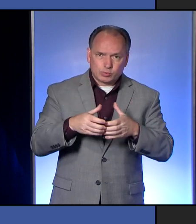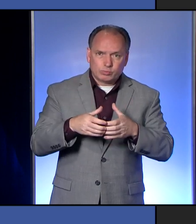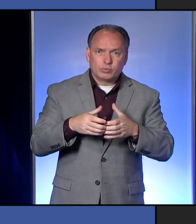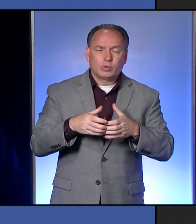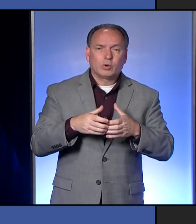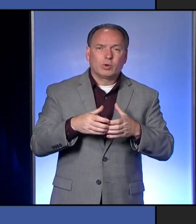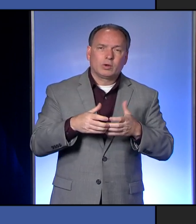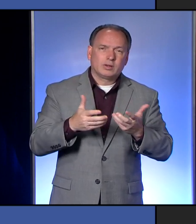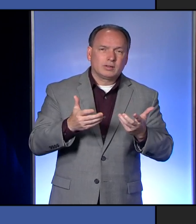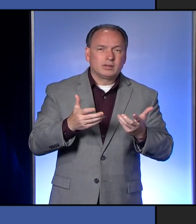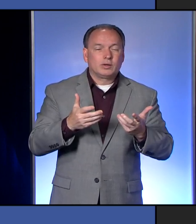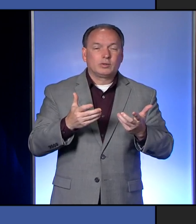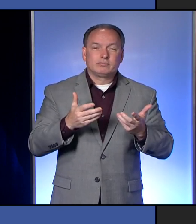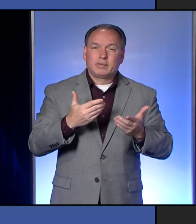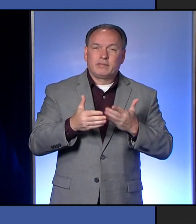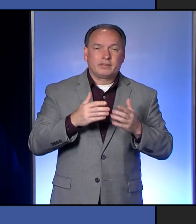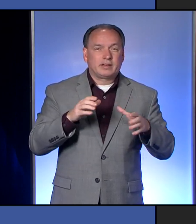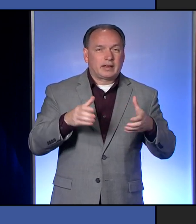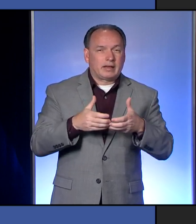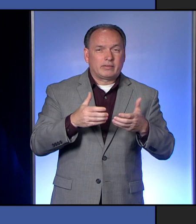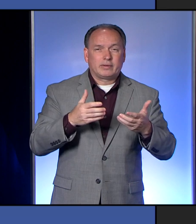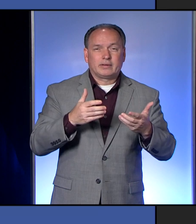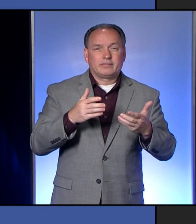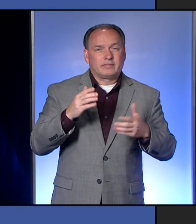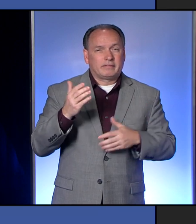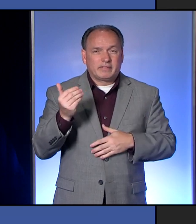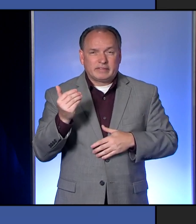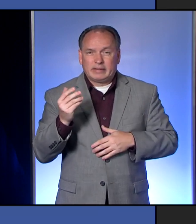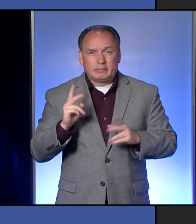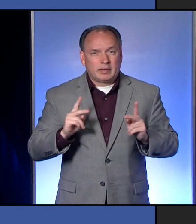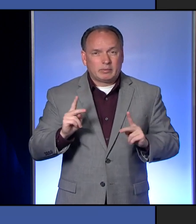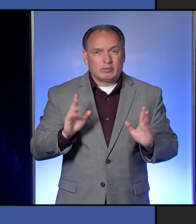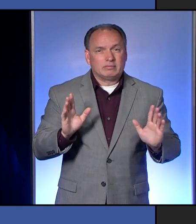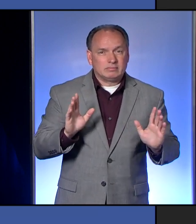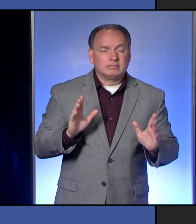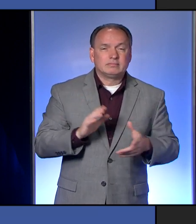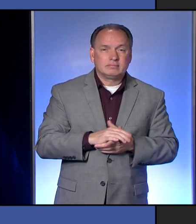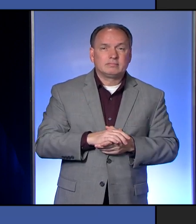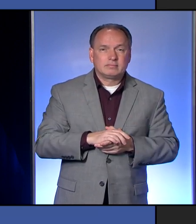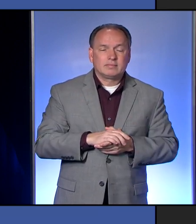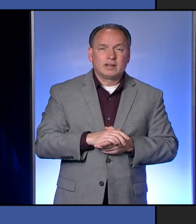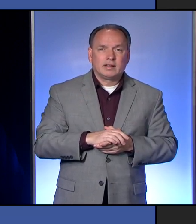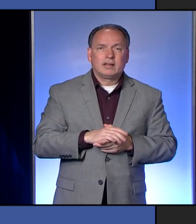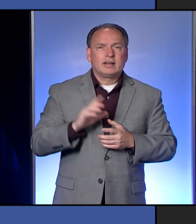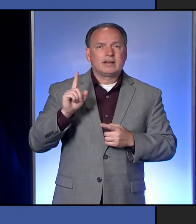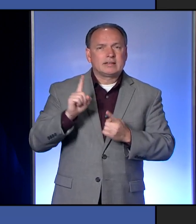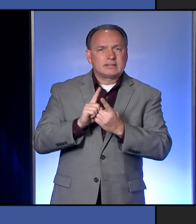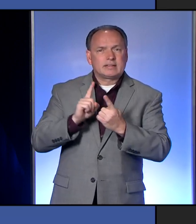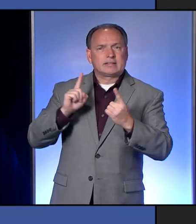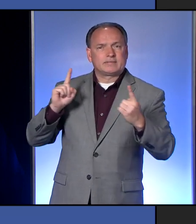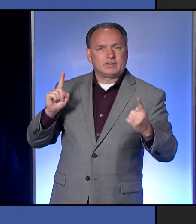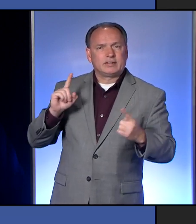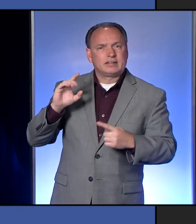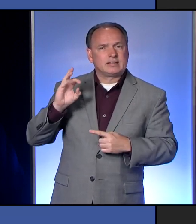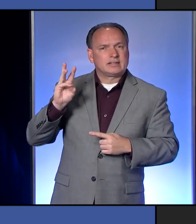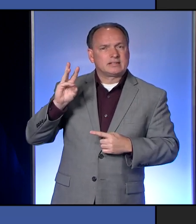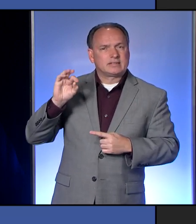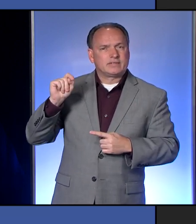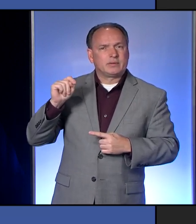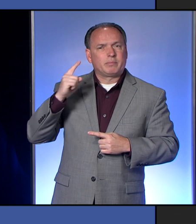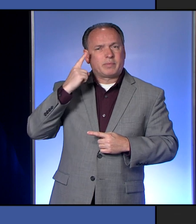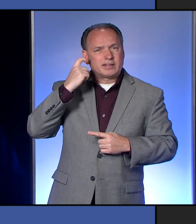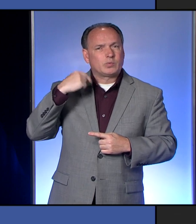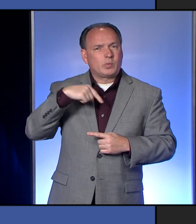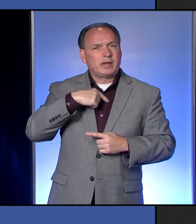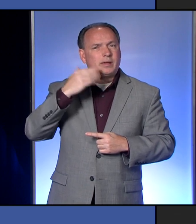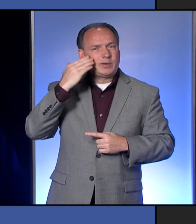even, you know, a gathering of 15 people, the six foot distance is because we know